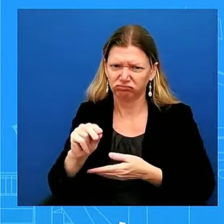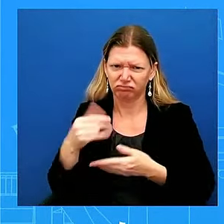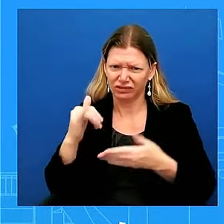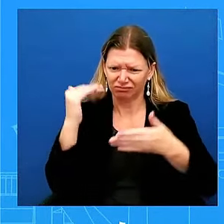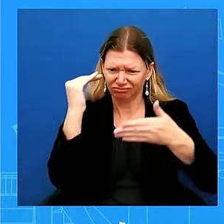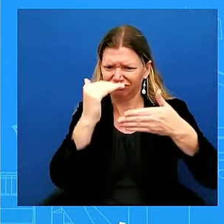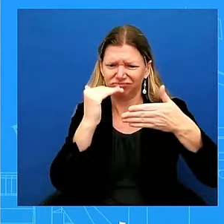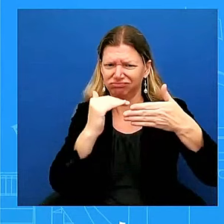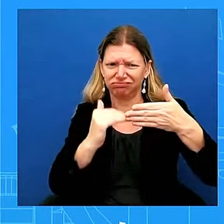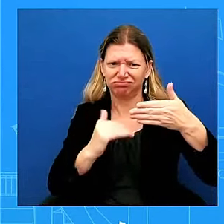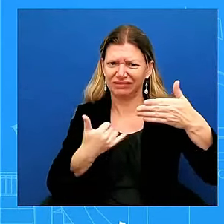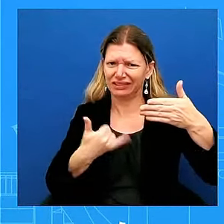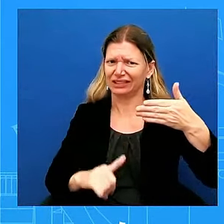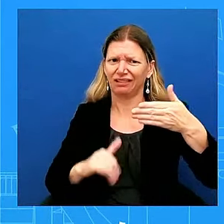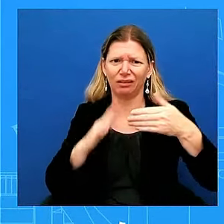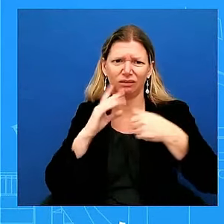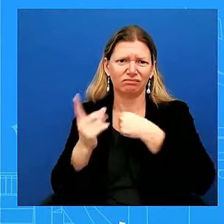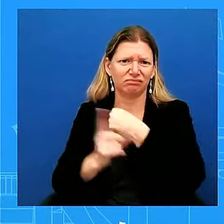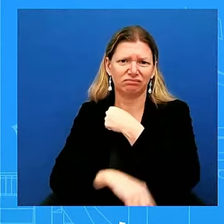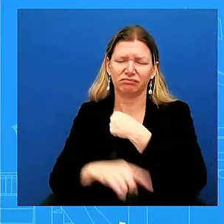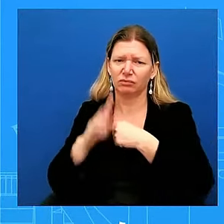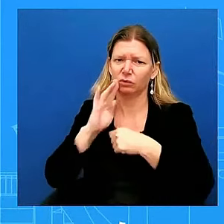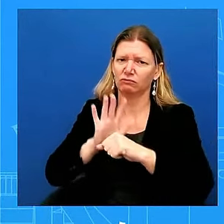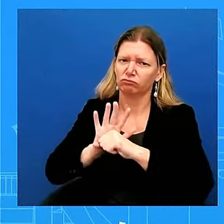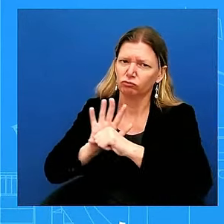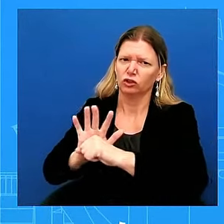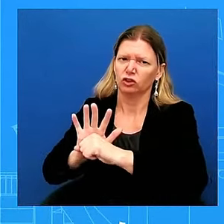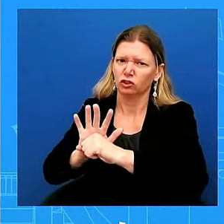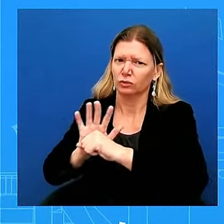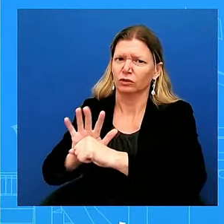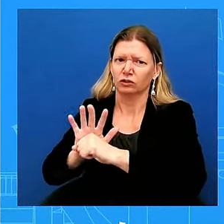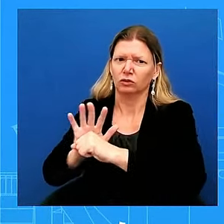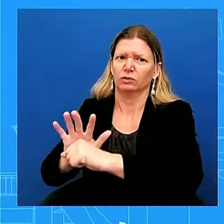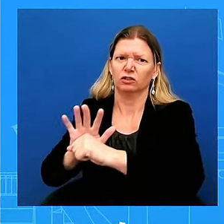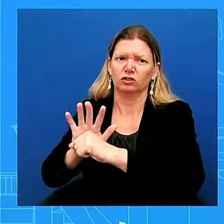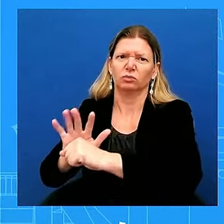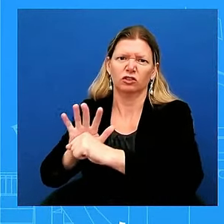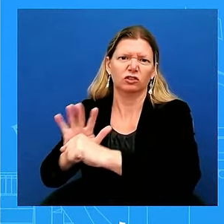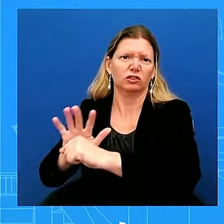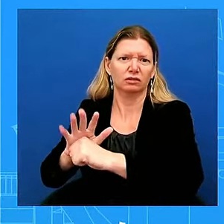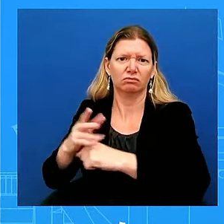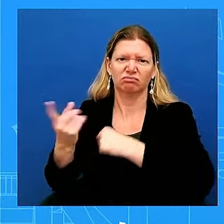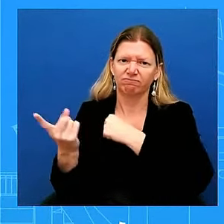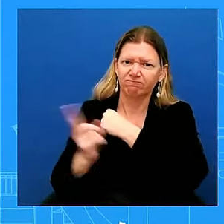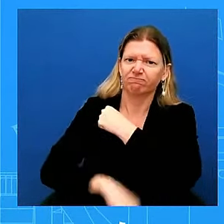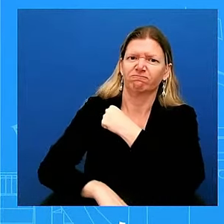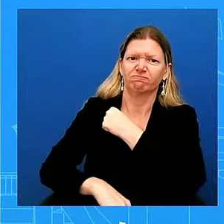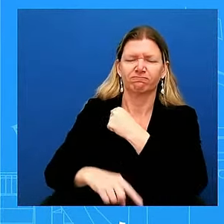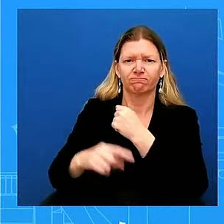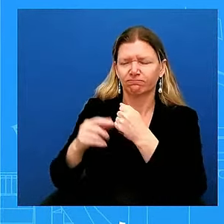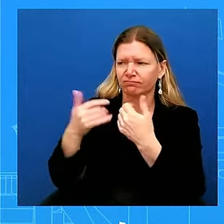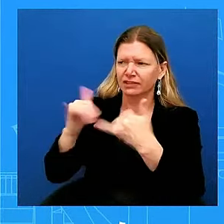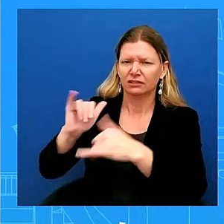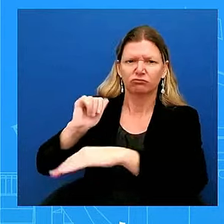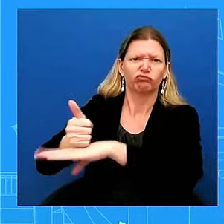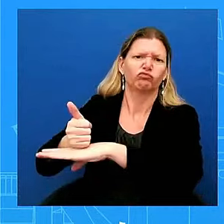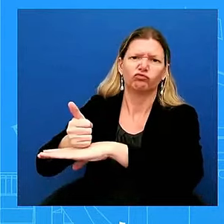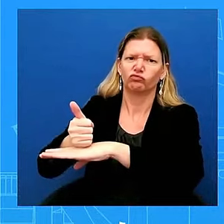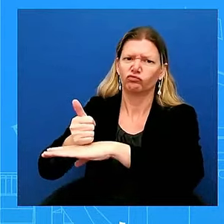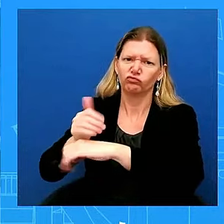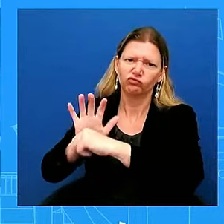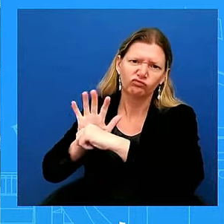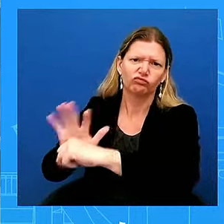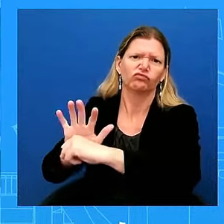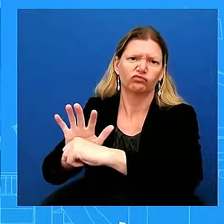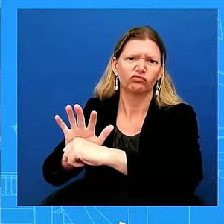sanctions on Iran remain in place, and we certainly will continue to enforce them. And you heard from the National Security Advisor. You heard what he said today. But